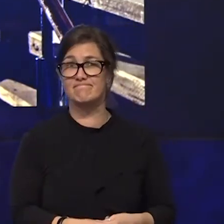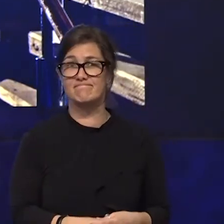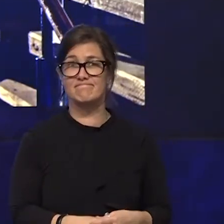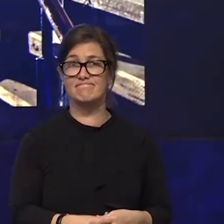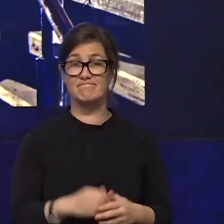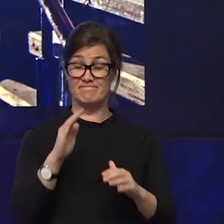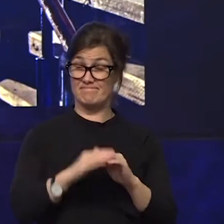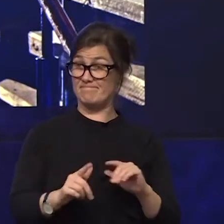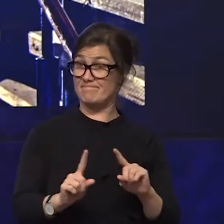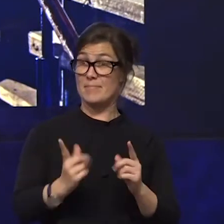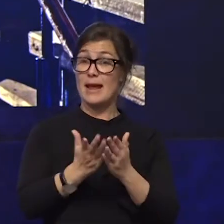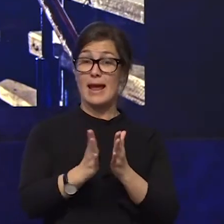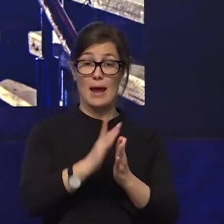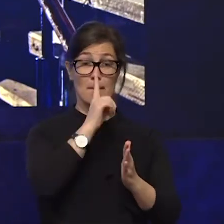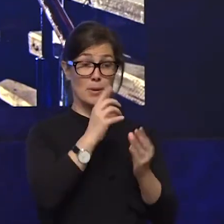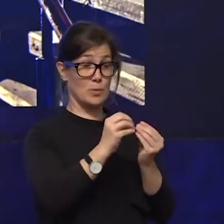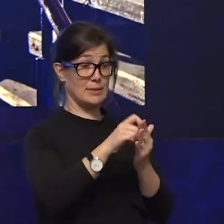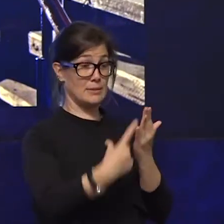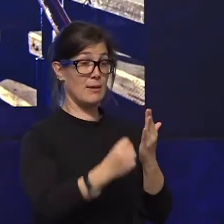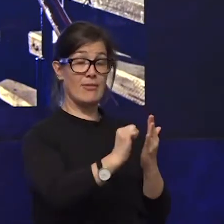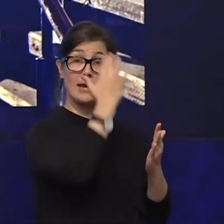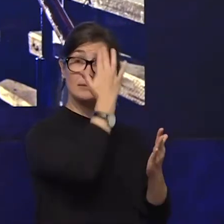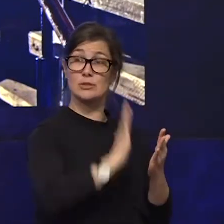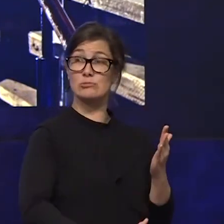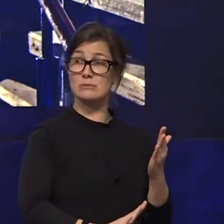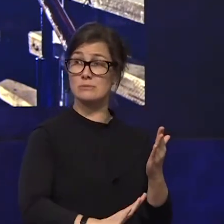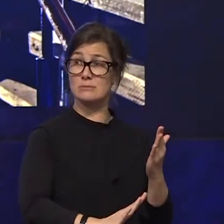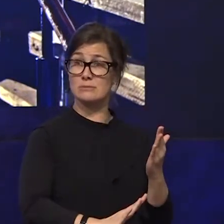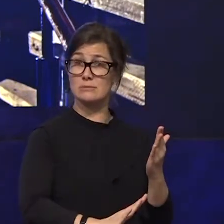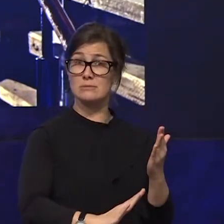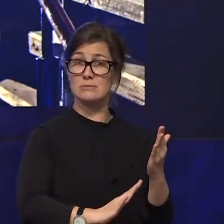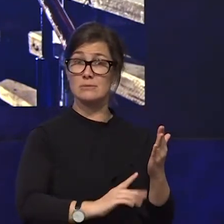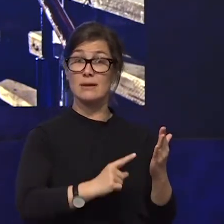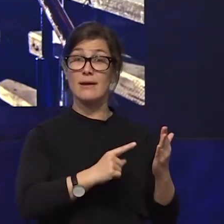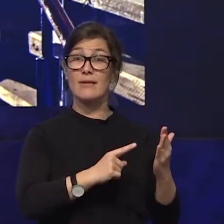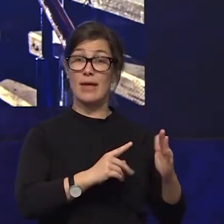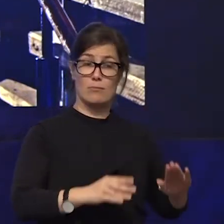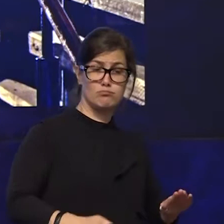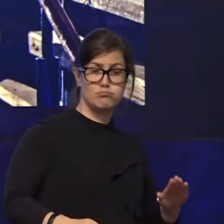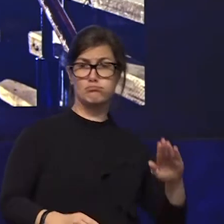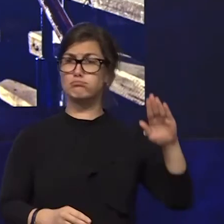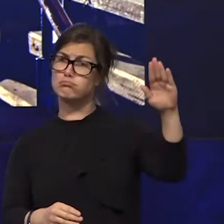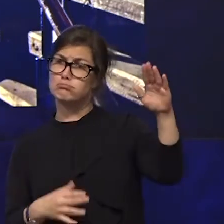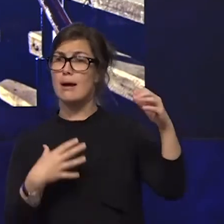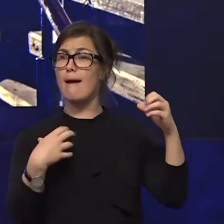perhaps the experience of people with disability has not moved as far as we would like it